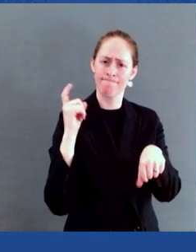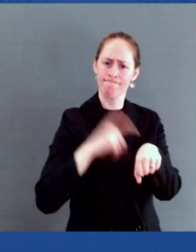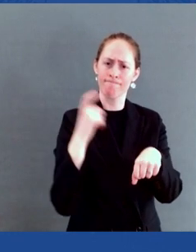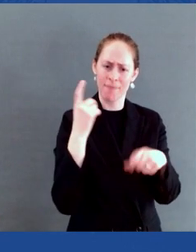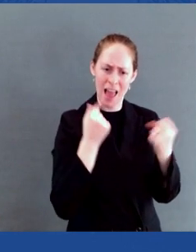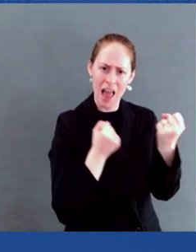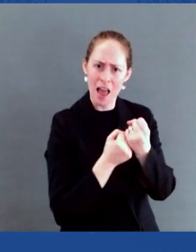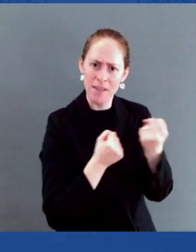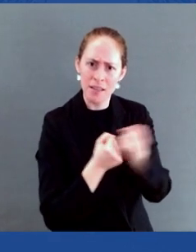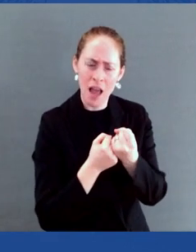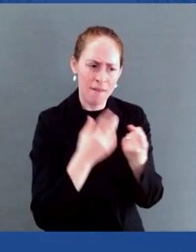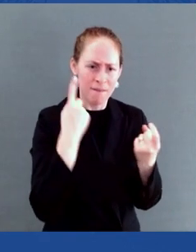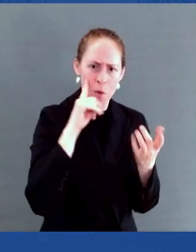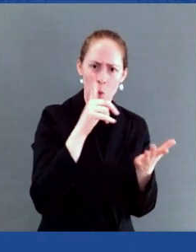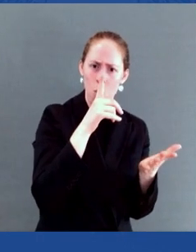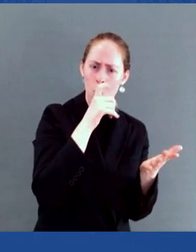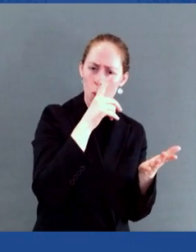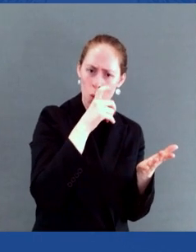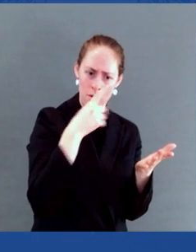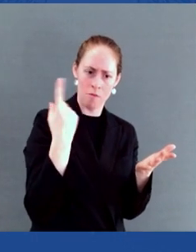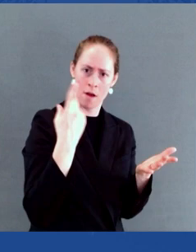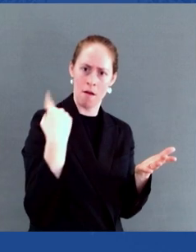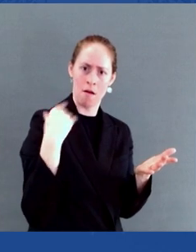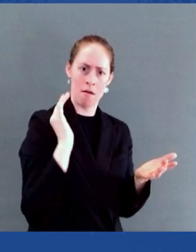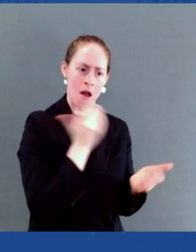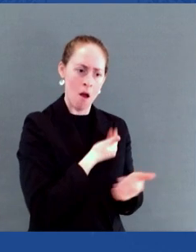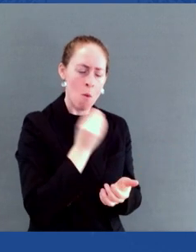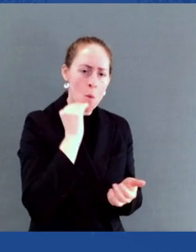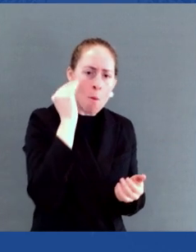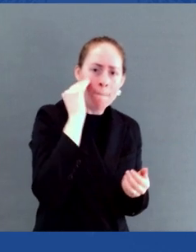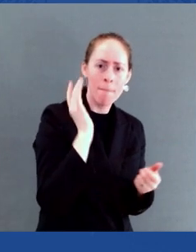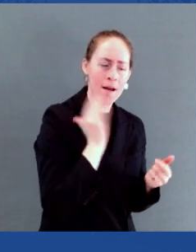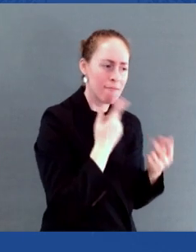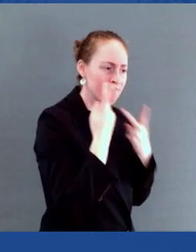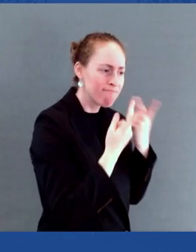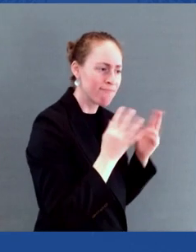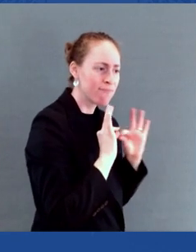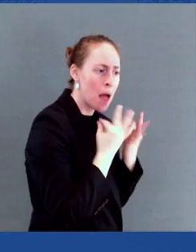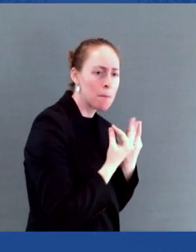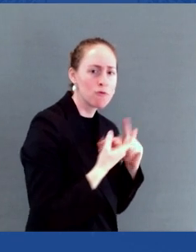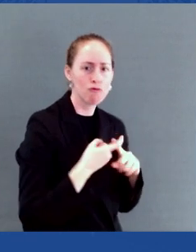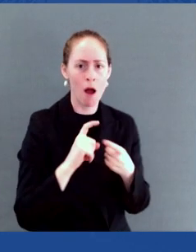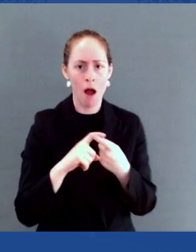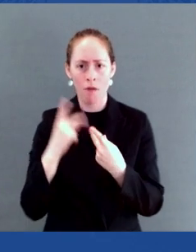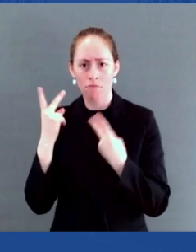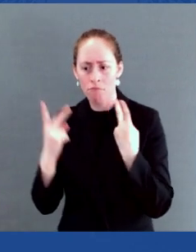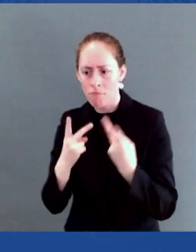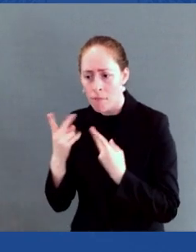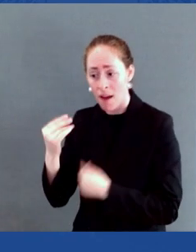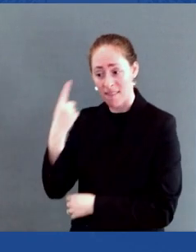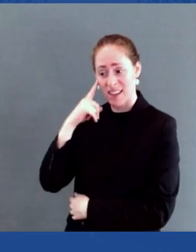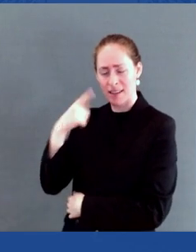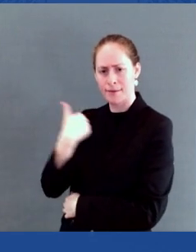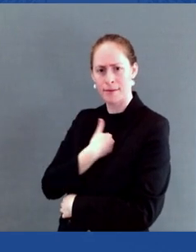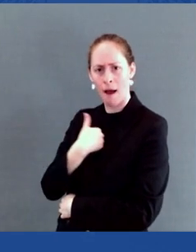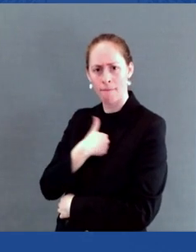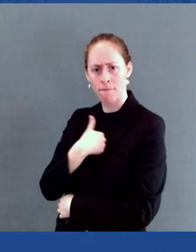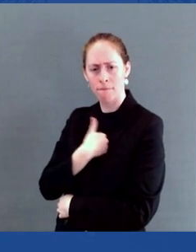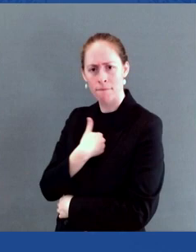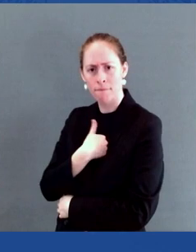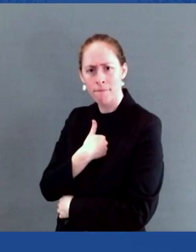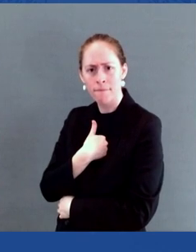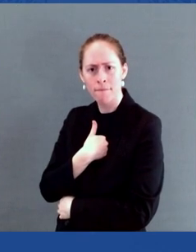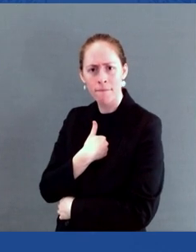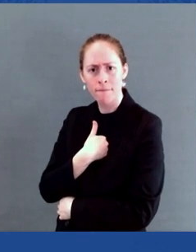ourselves. And as a gay man, you discover along the journey, the endless stories, experiences